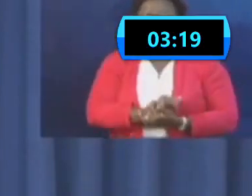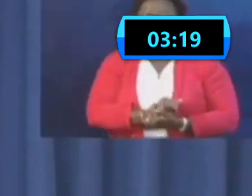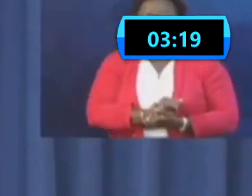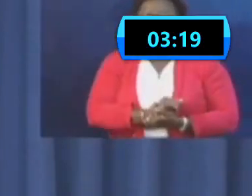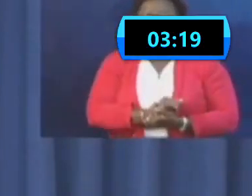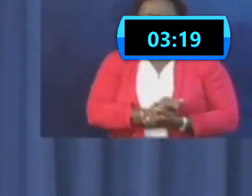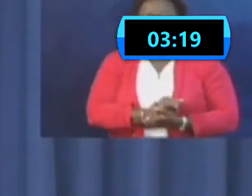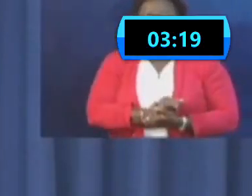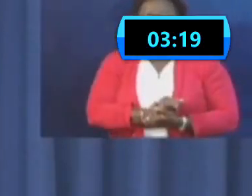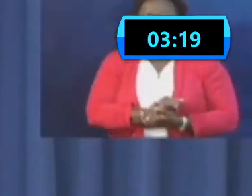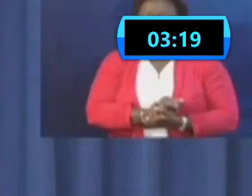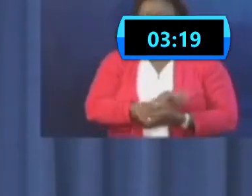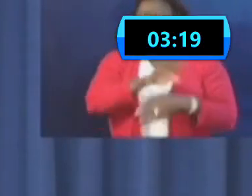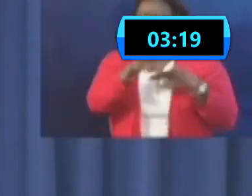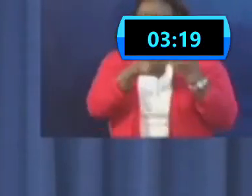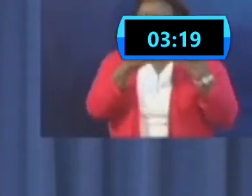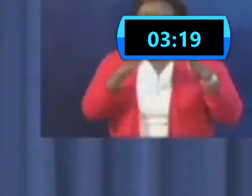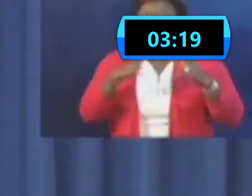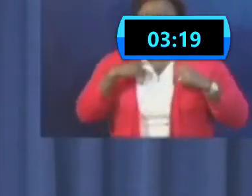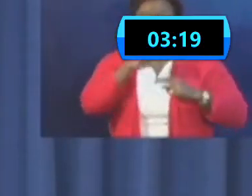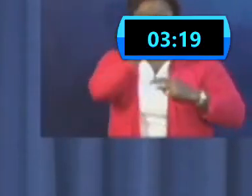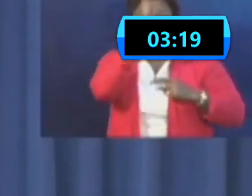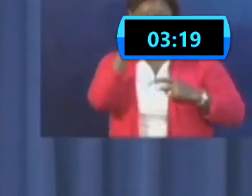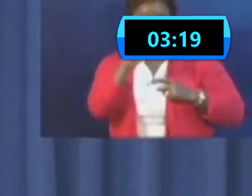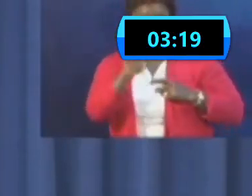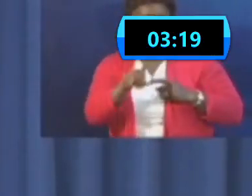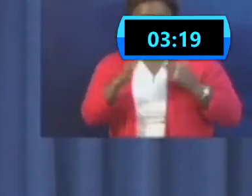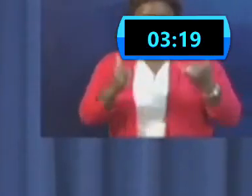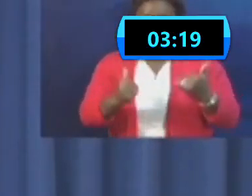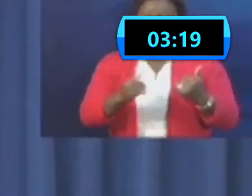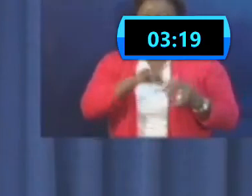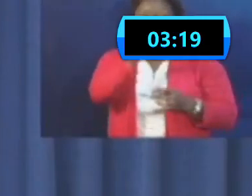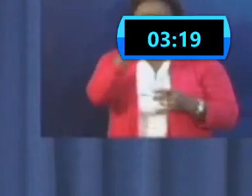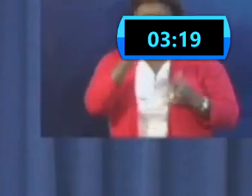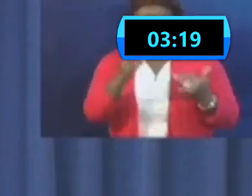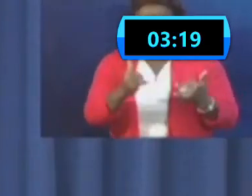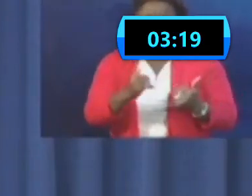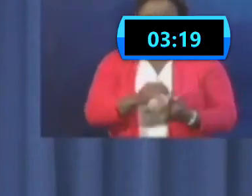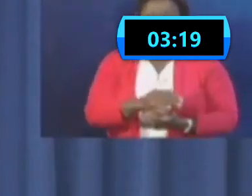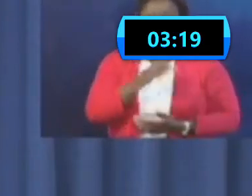That's as much as I want to say now. And if there are questions that you have, we'll take your questions now.